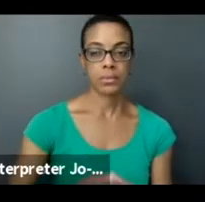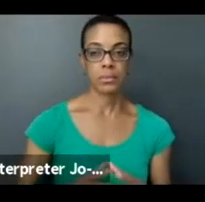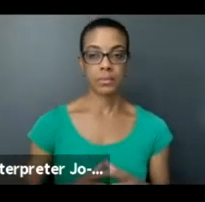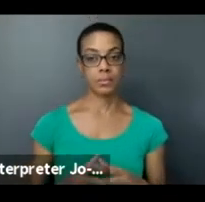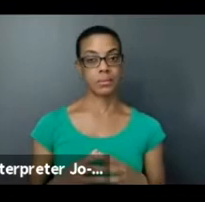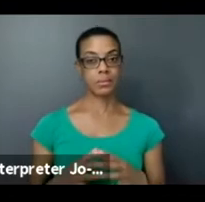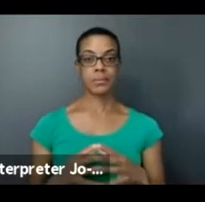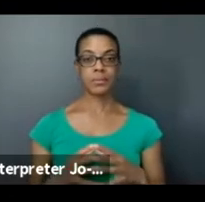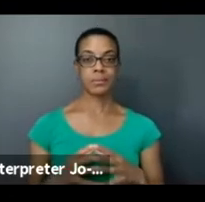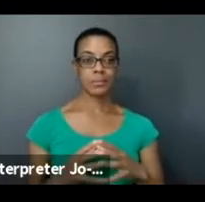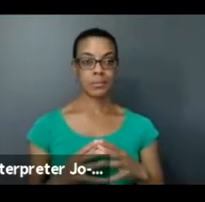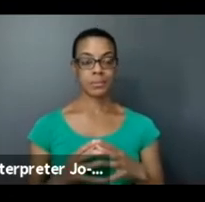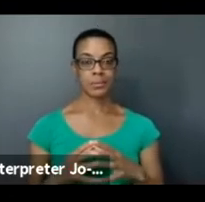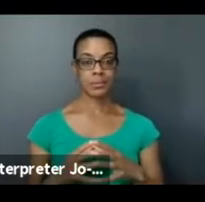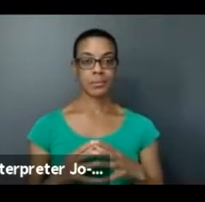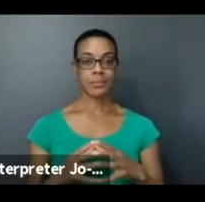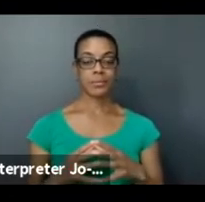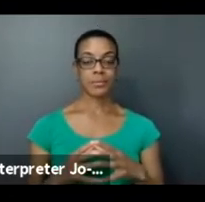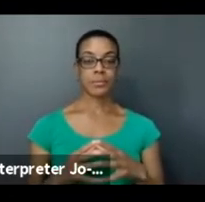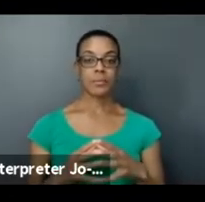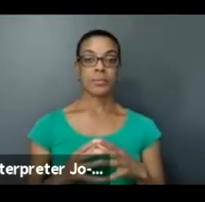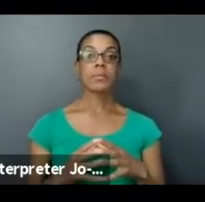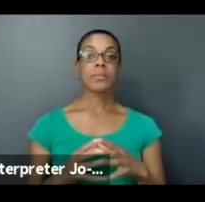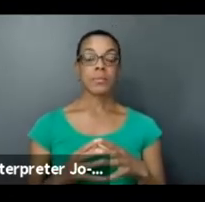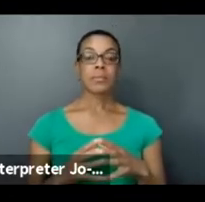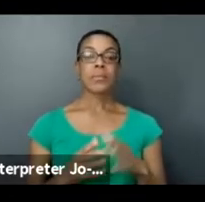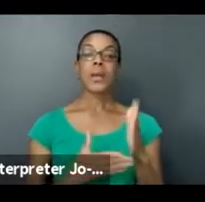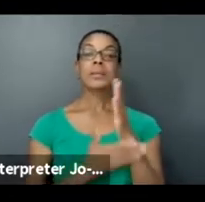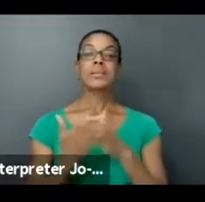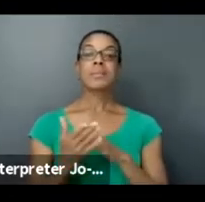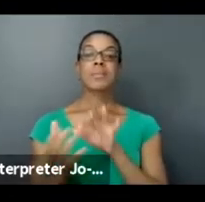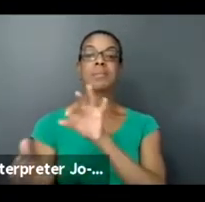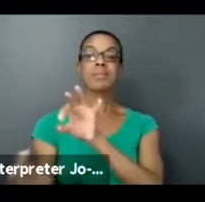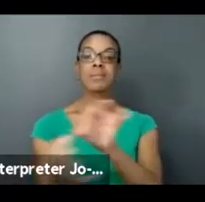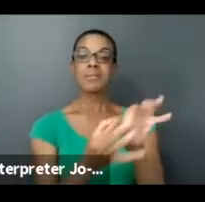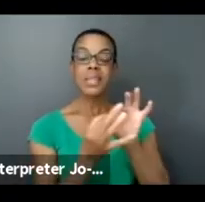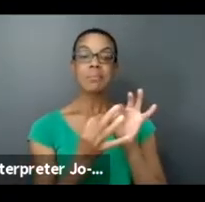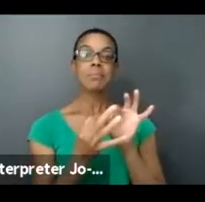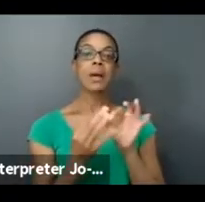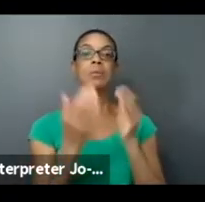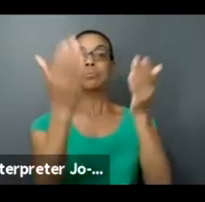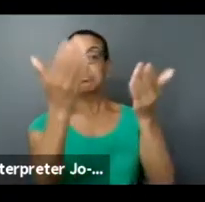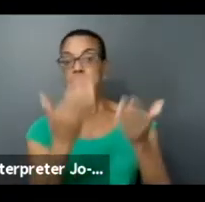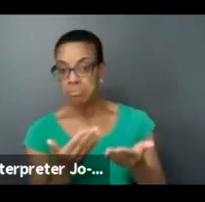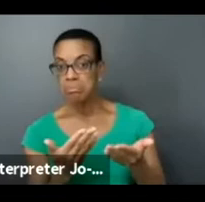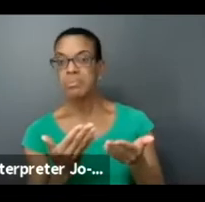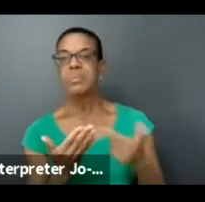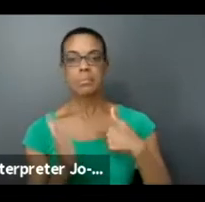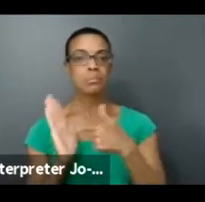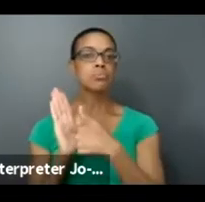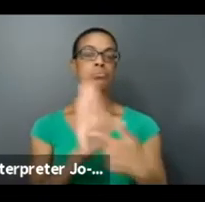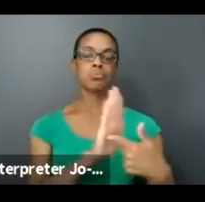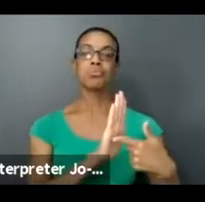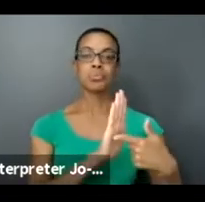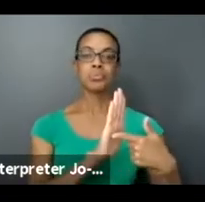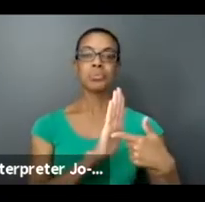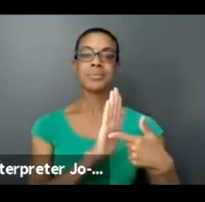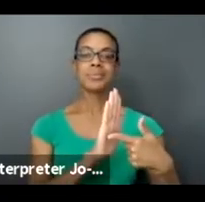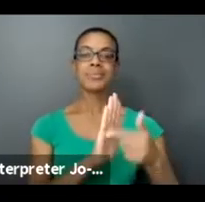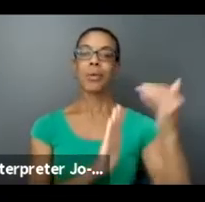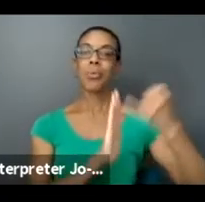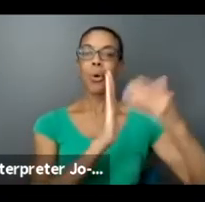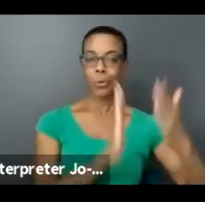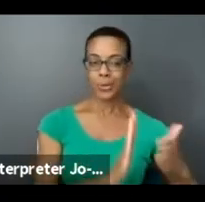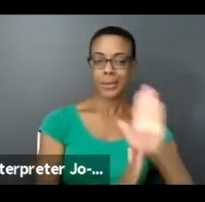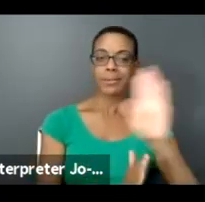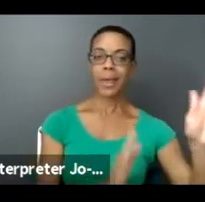So I wanted to share some of the feedback and recommendations, just so you can hear what some of these artists had to say.